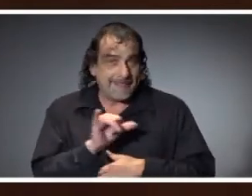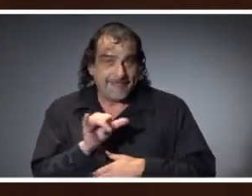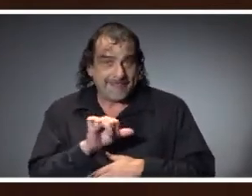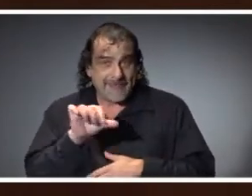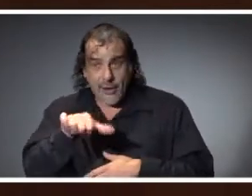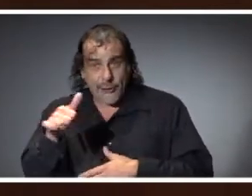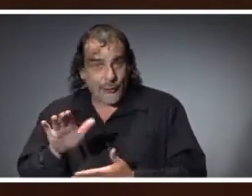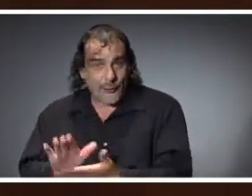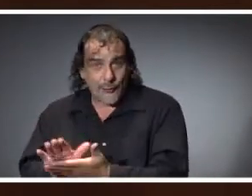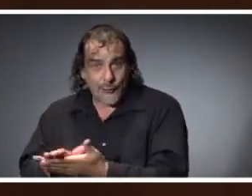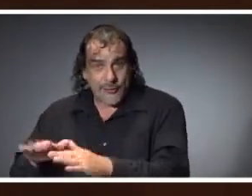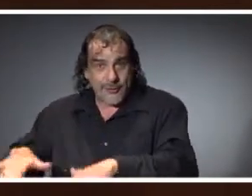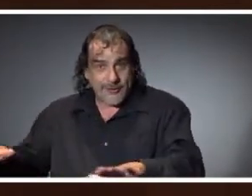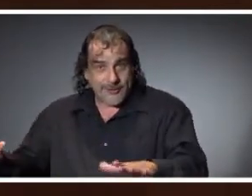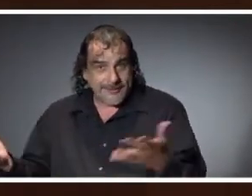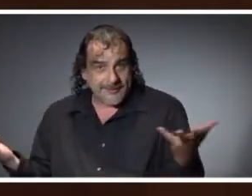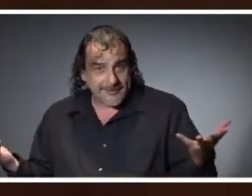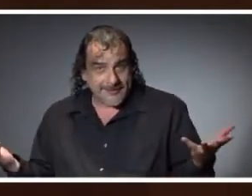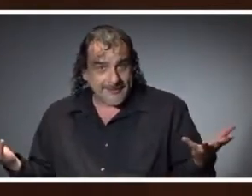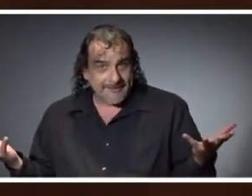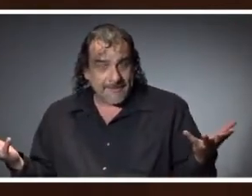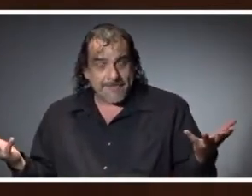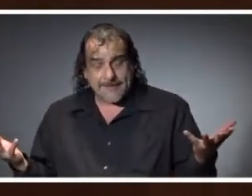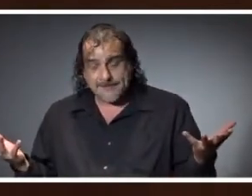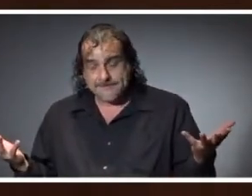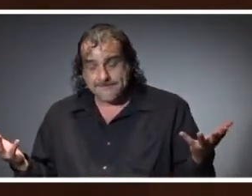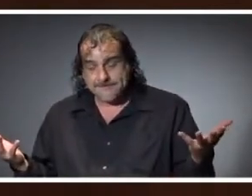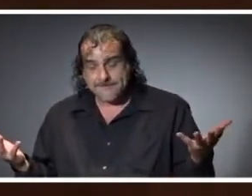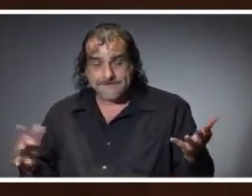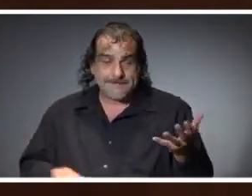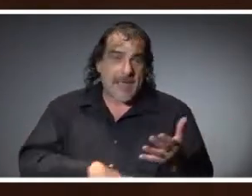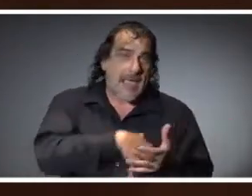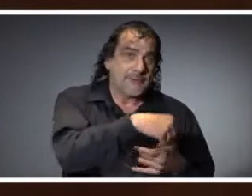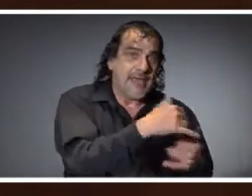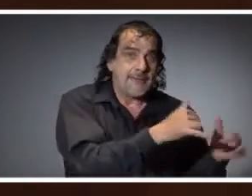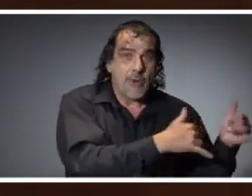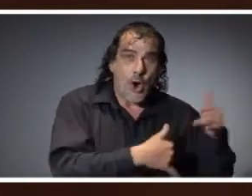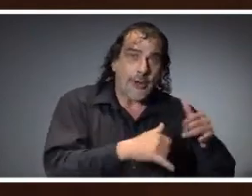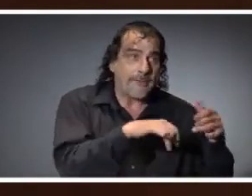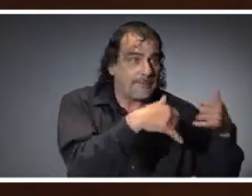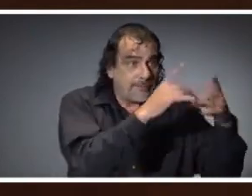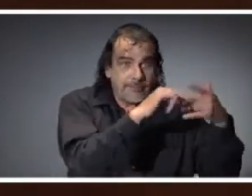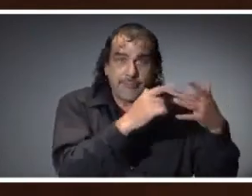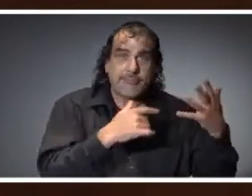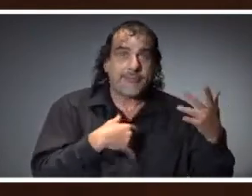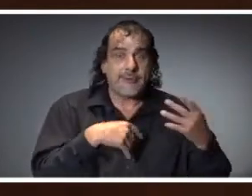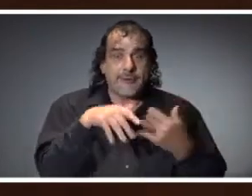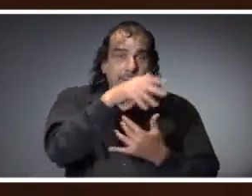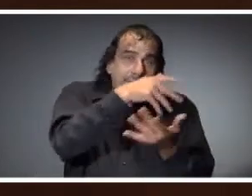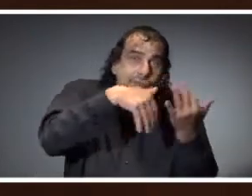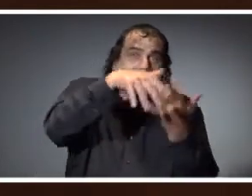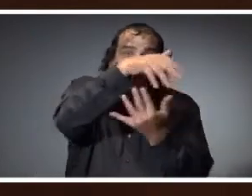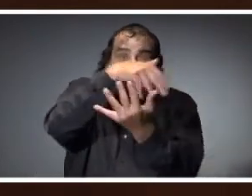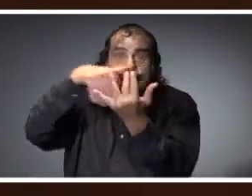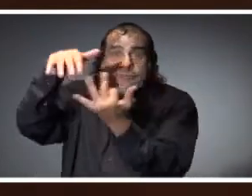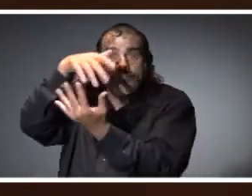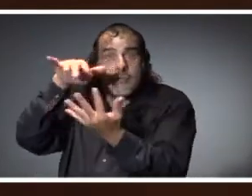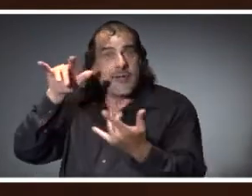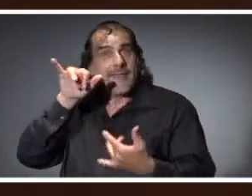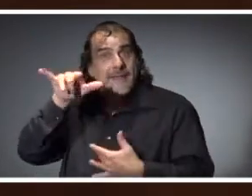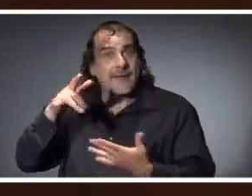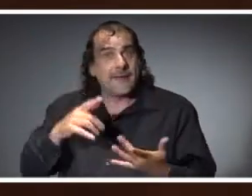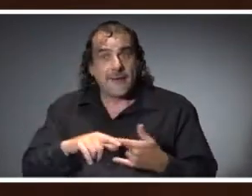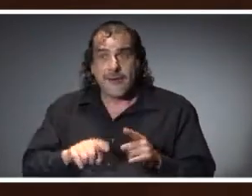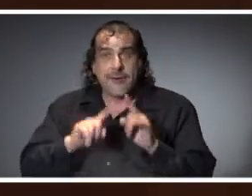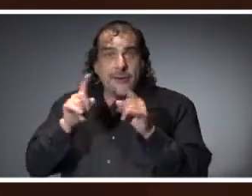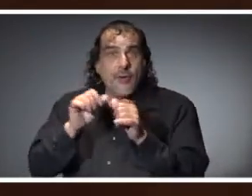with the K-12s, where it's the outside activities. It's the outside social activities. It's going